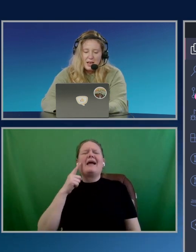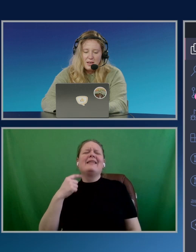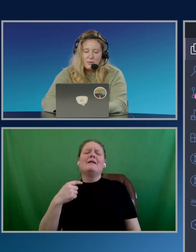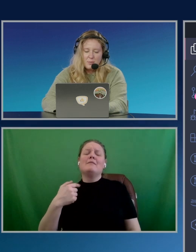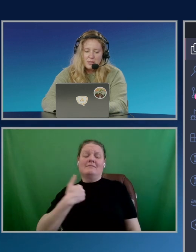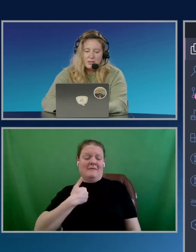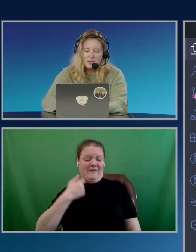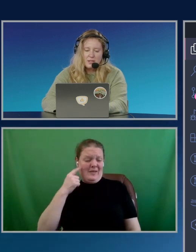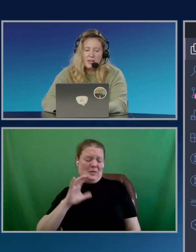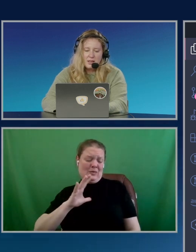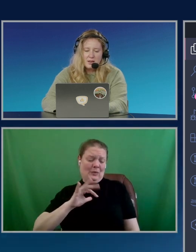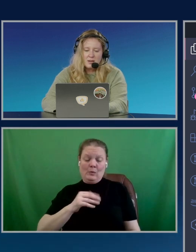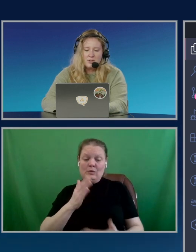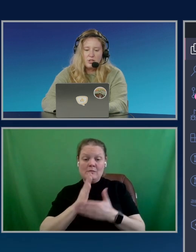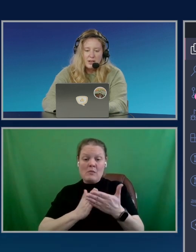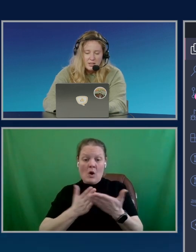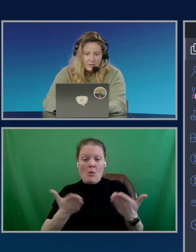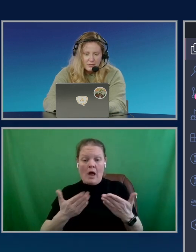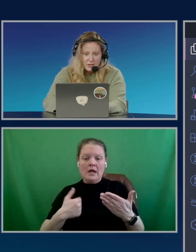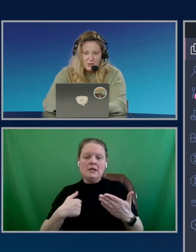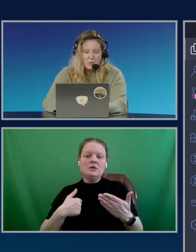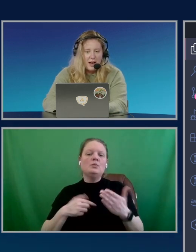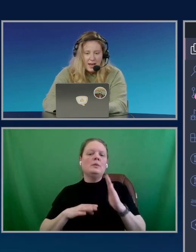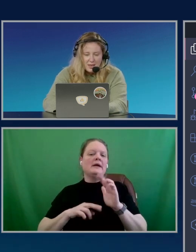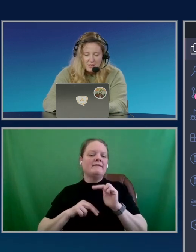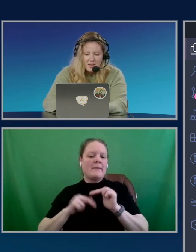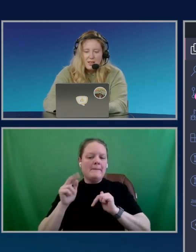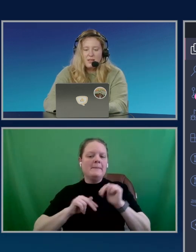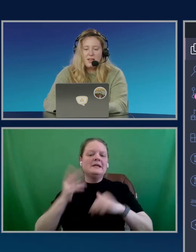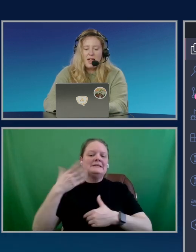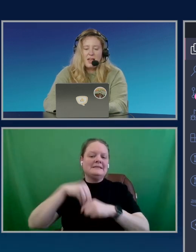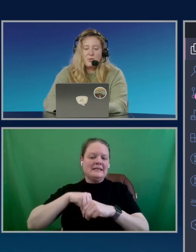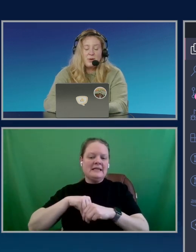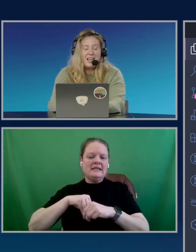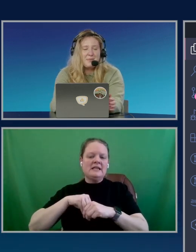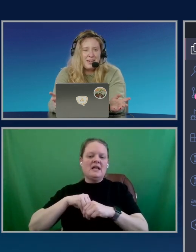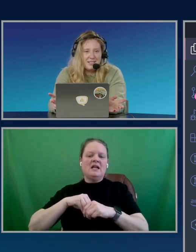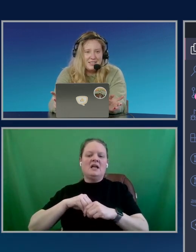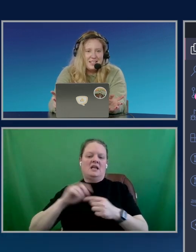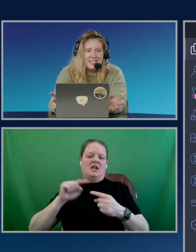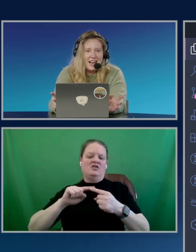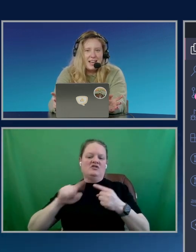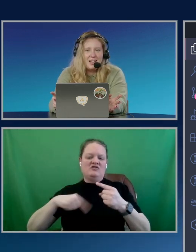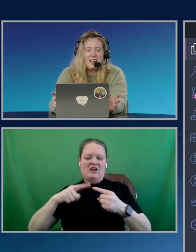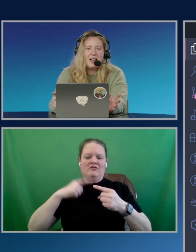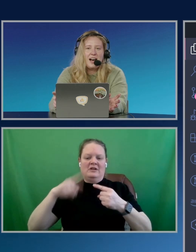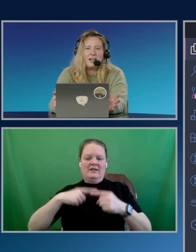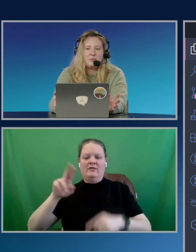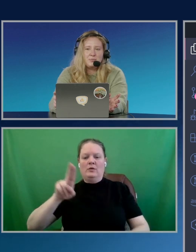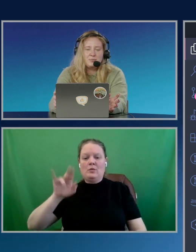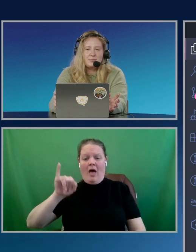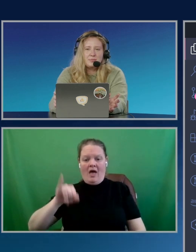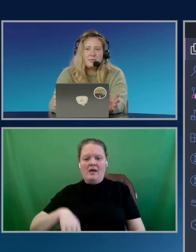we have built in generative UI. And what that means is that